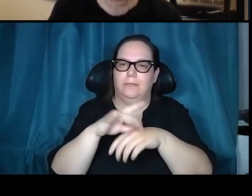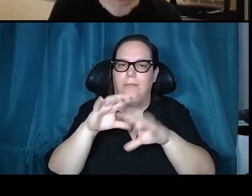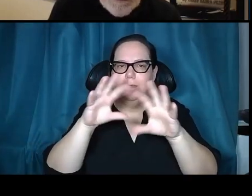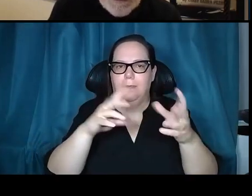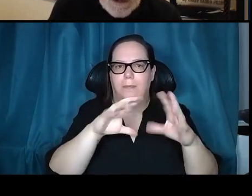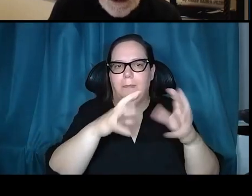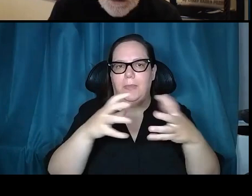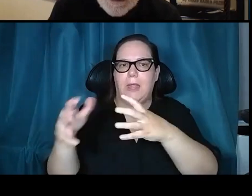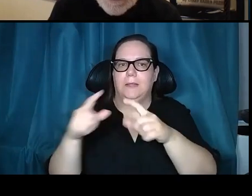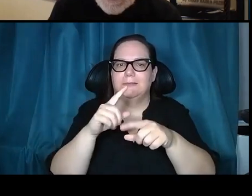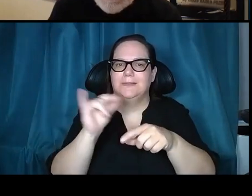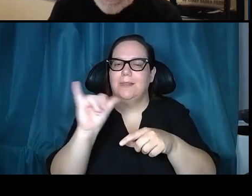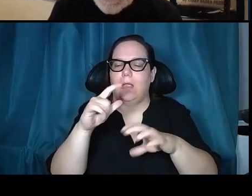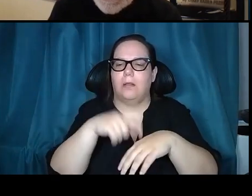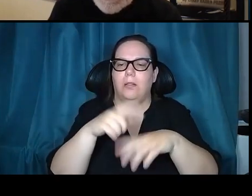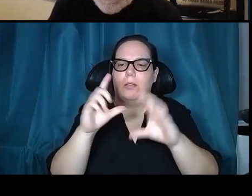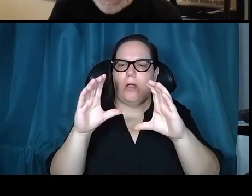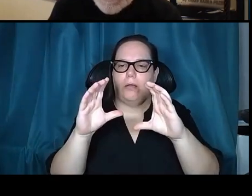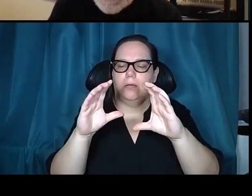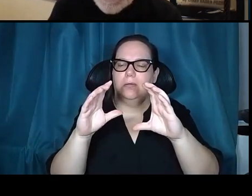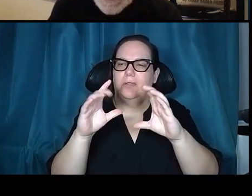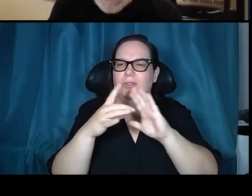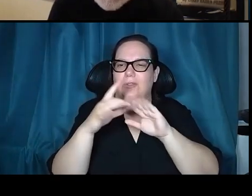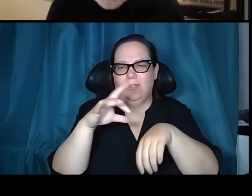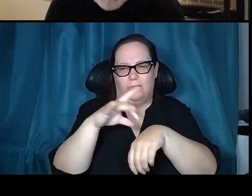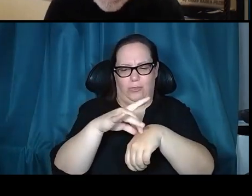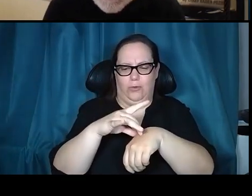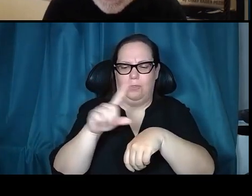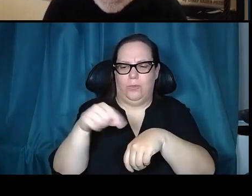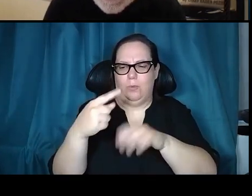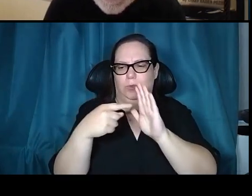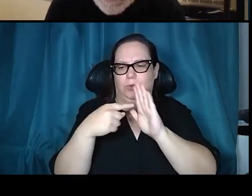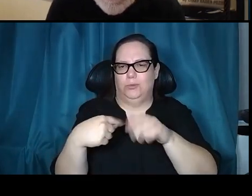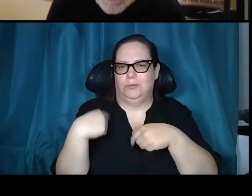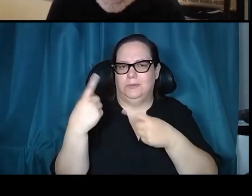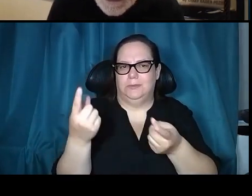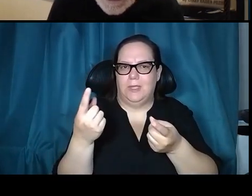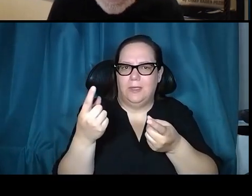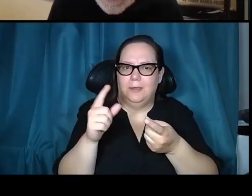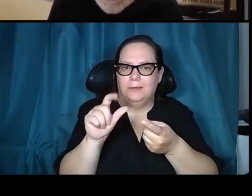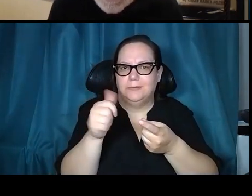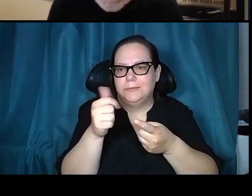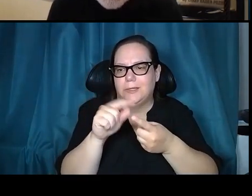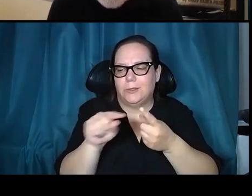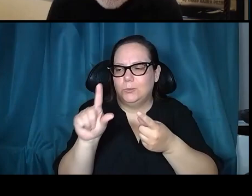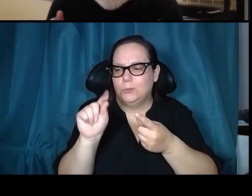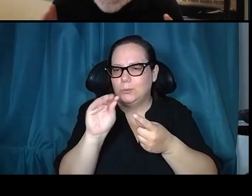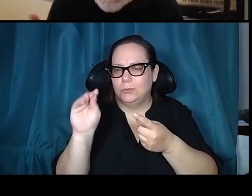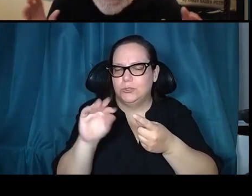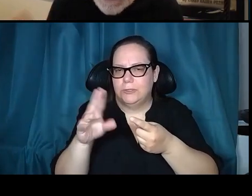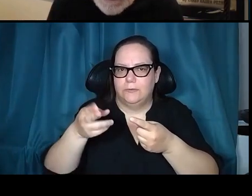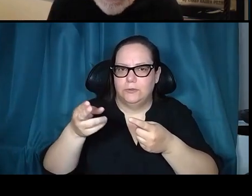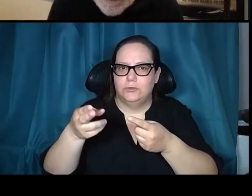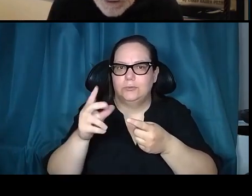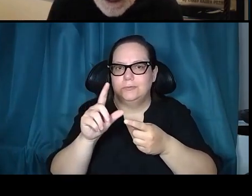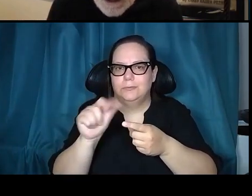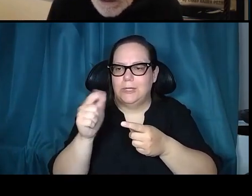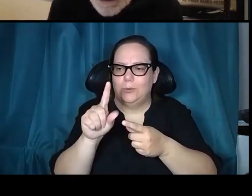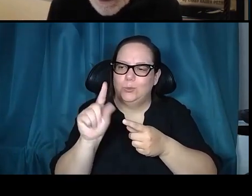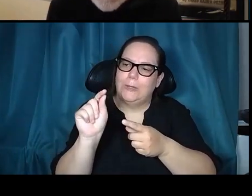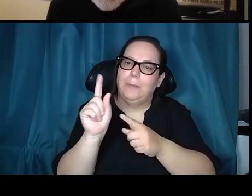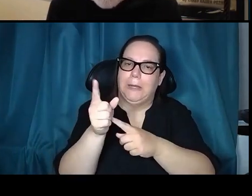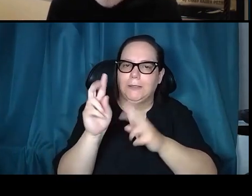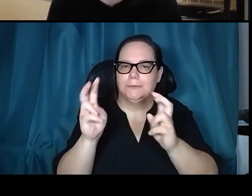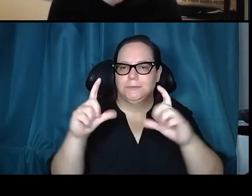the last 10 to 20 percent of its history. But the moon and other planets really have unlocked the history of Earth's missing period.